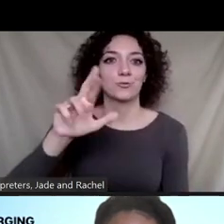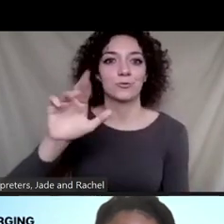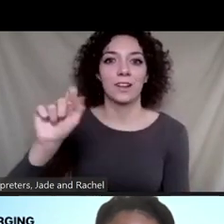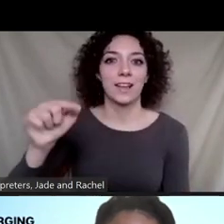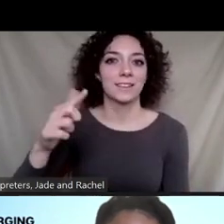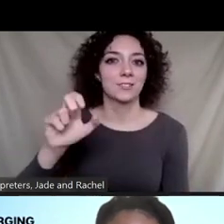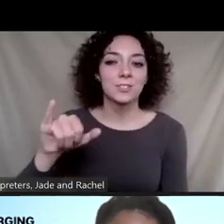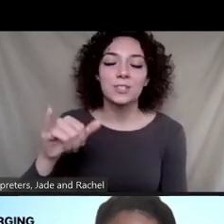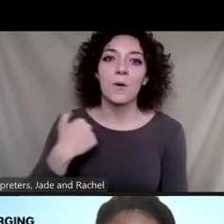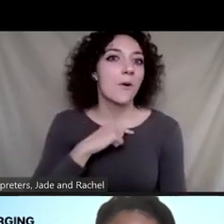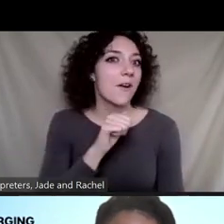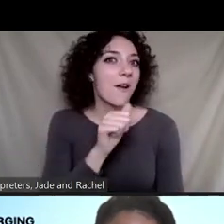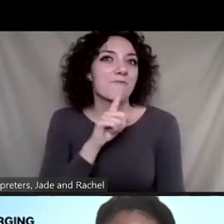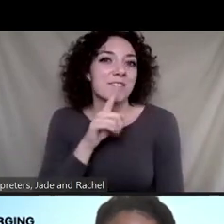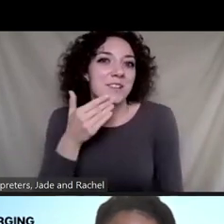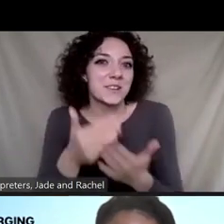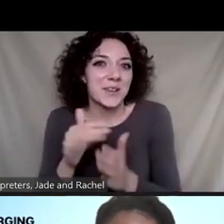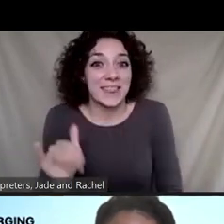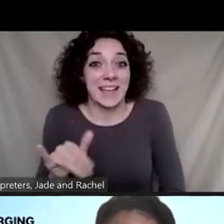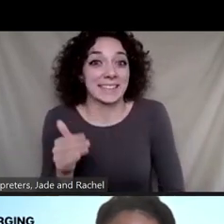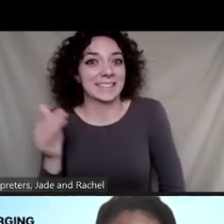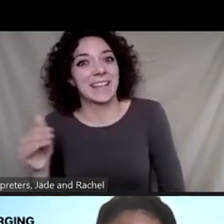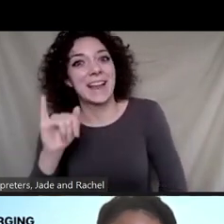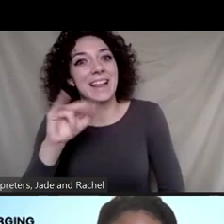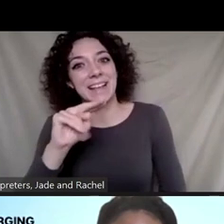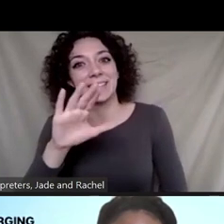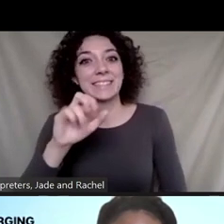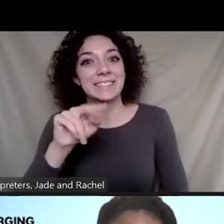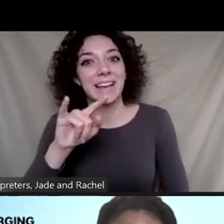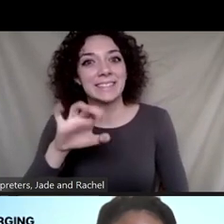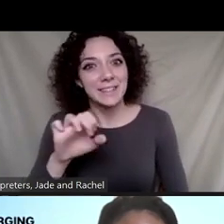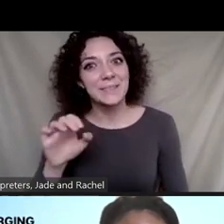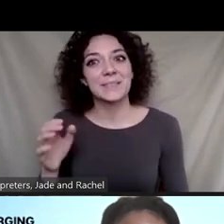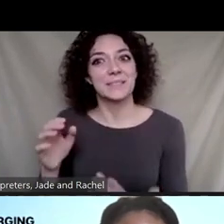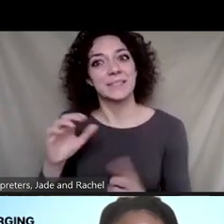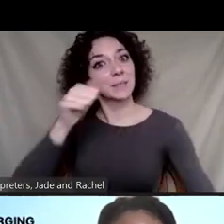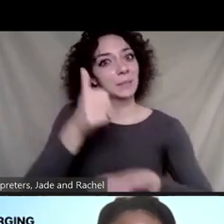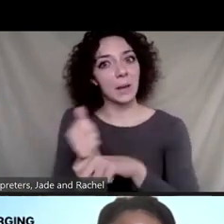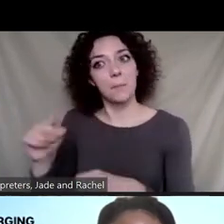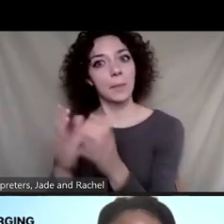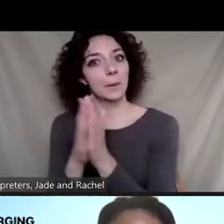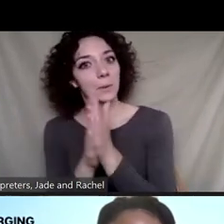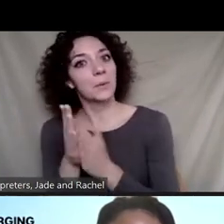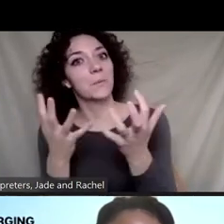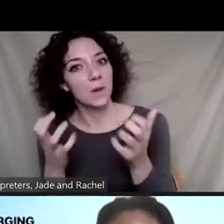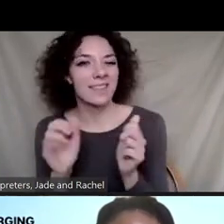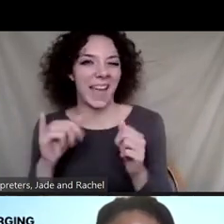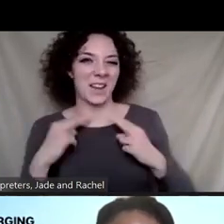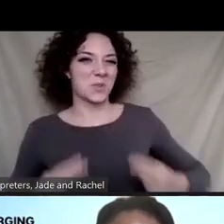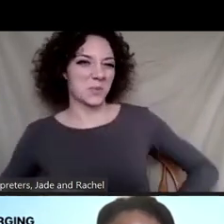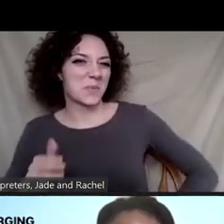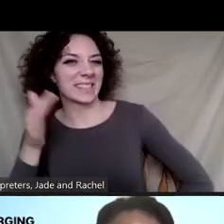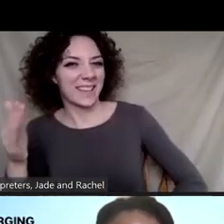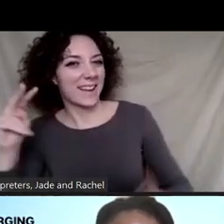good on the incentives and innovation, encouraging innovation side. And there's huge policy opportunities